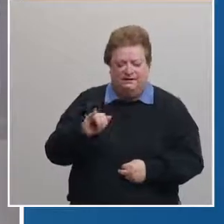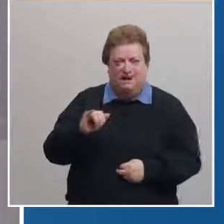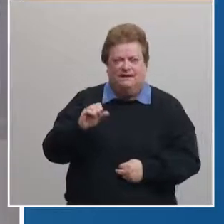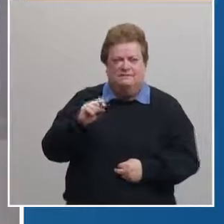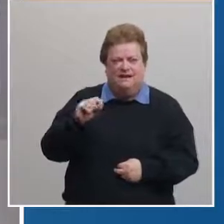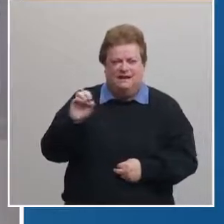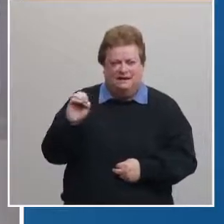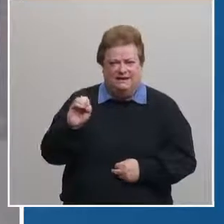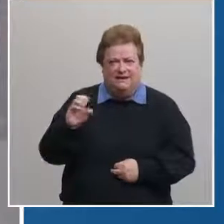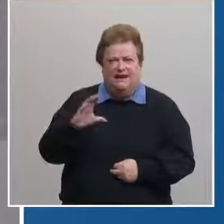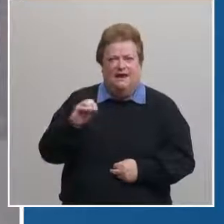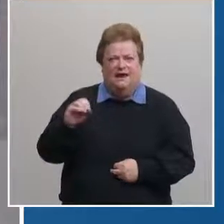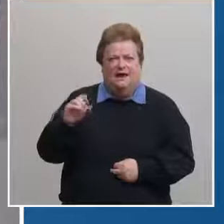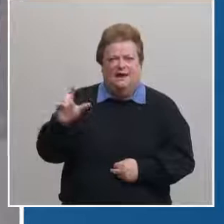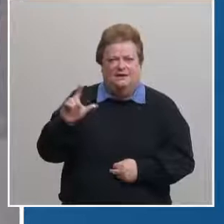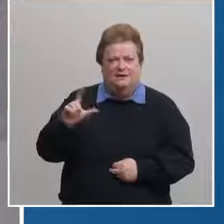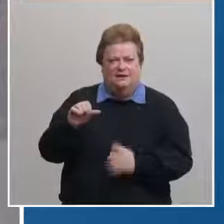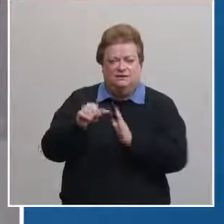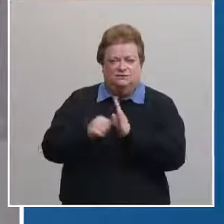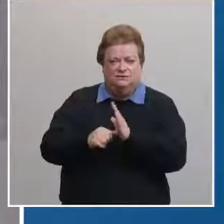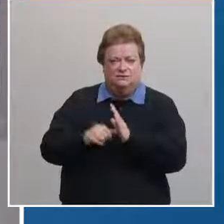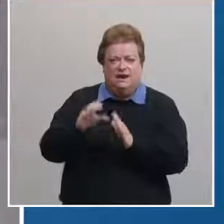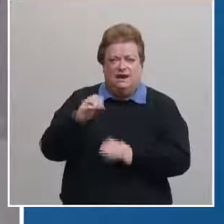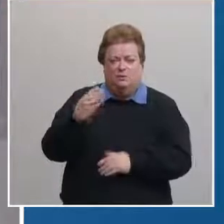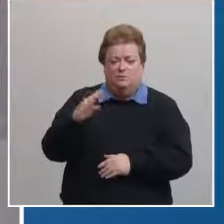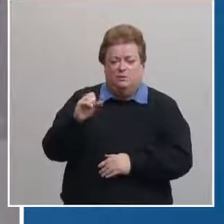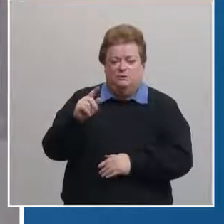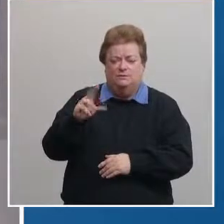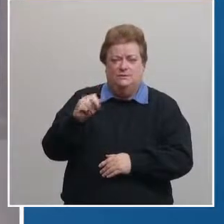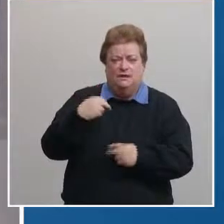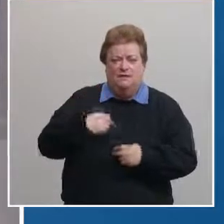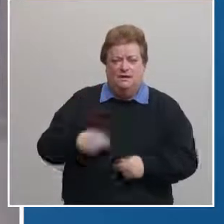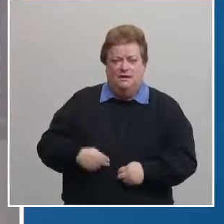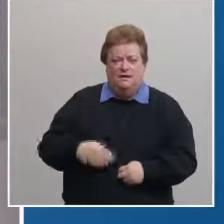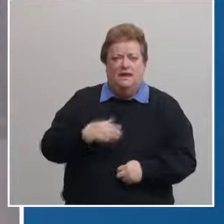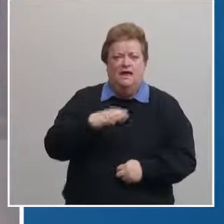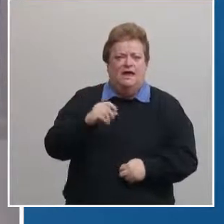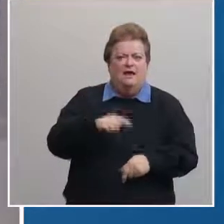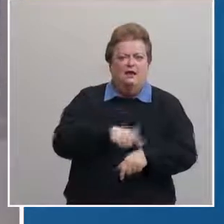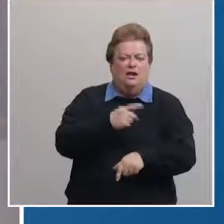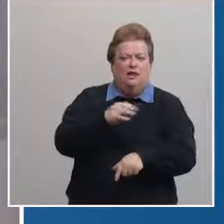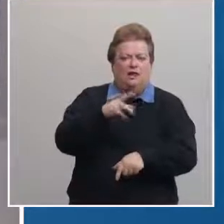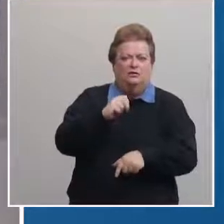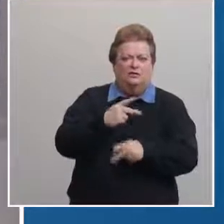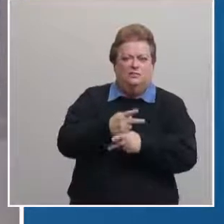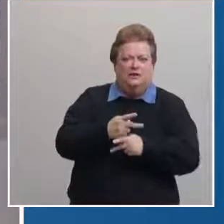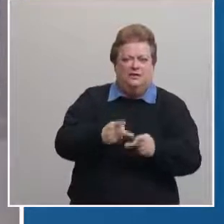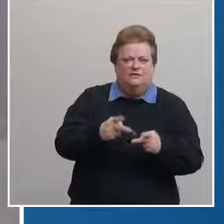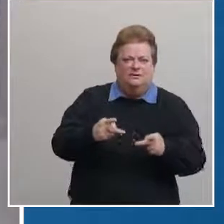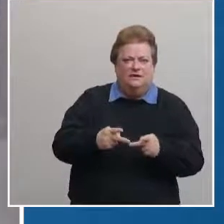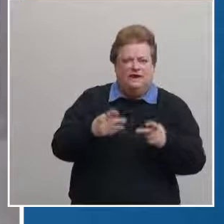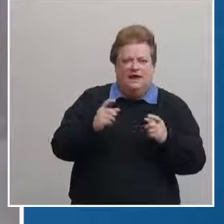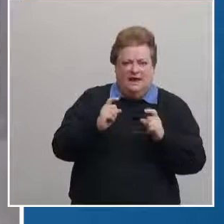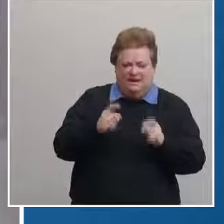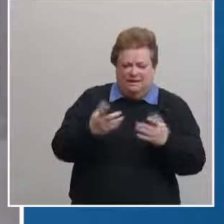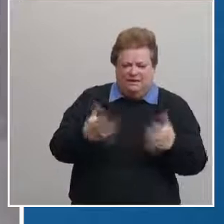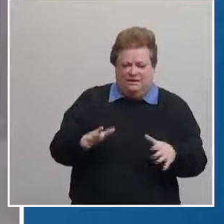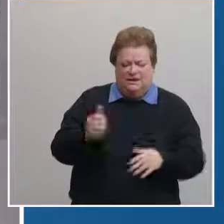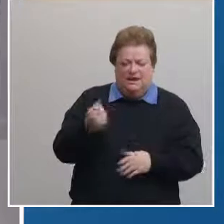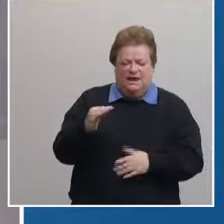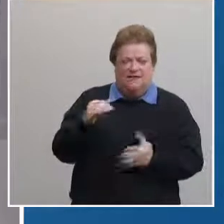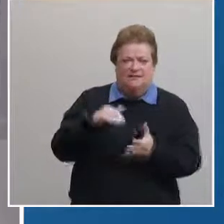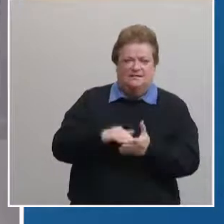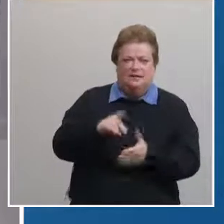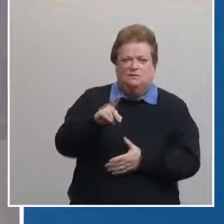surgical hospital and bluestem health as well as the long-term care facilities have administered 19,100